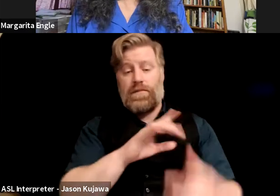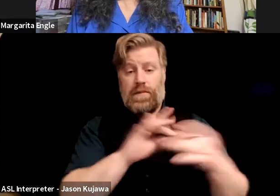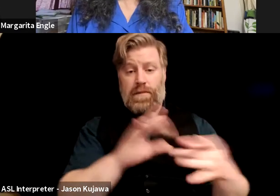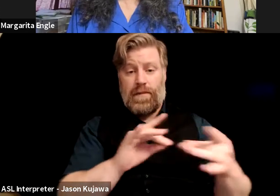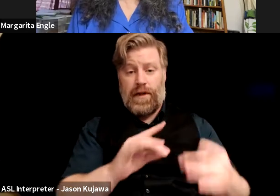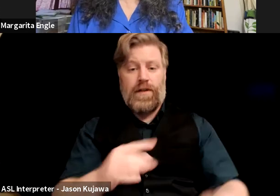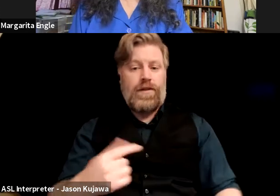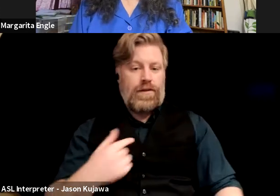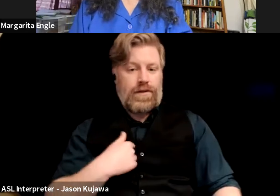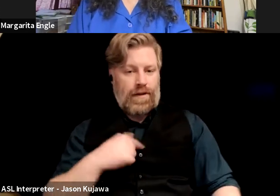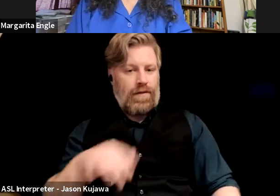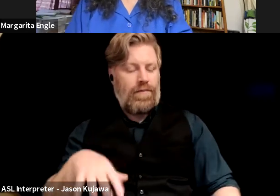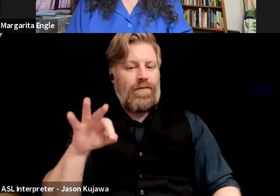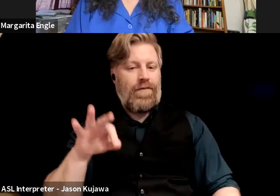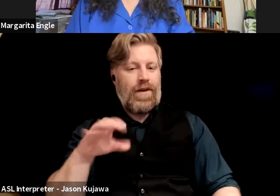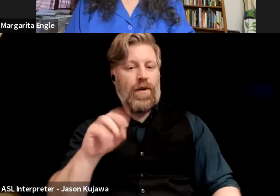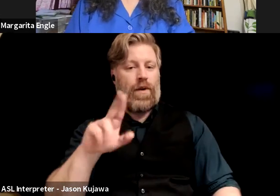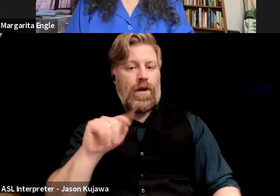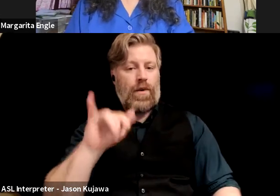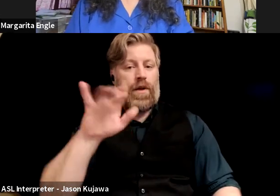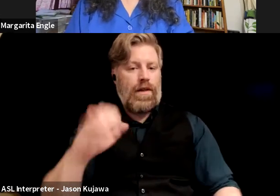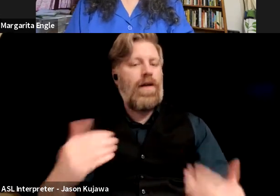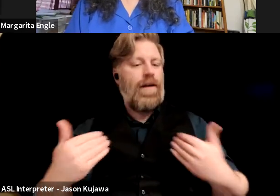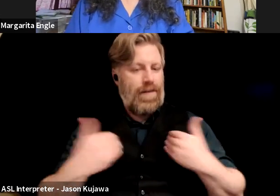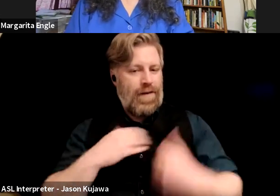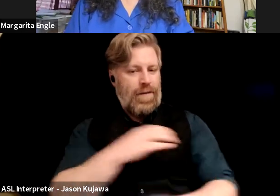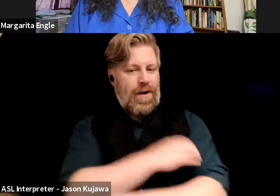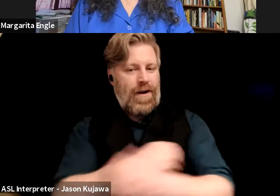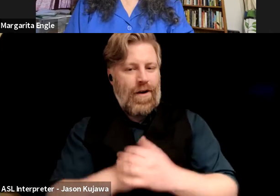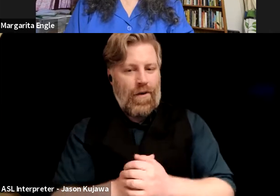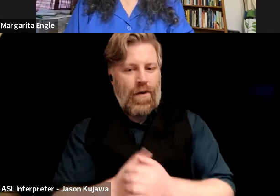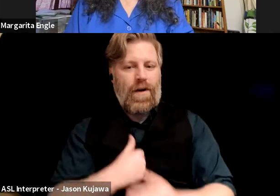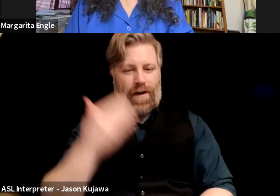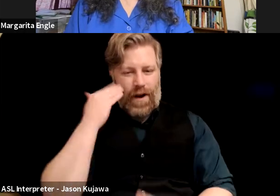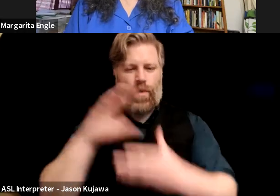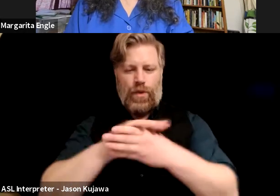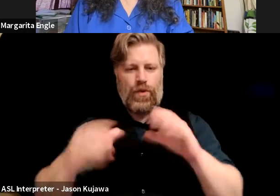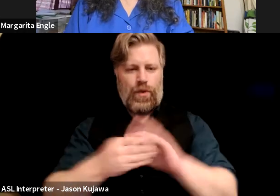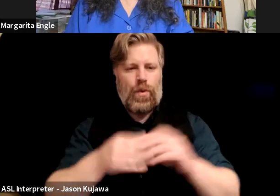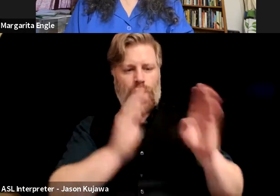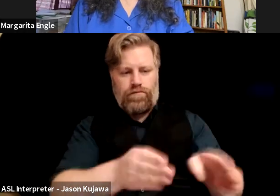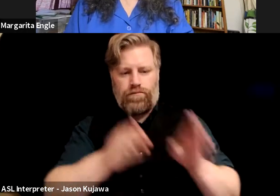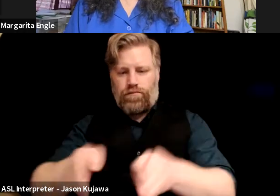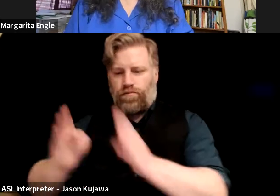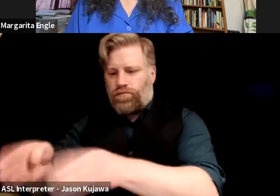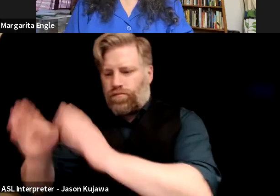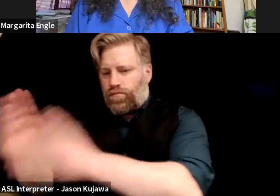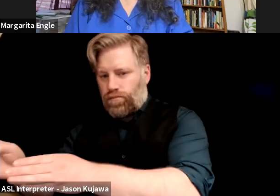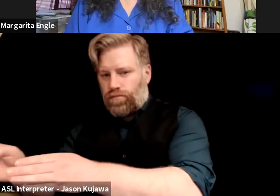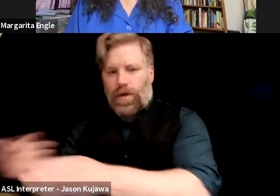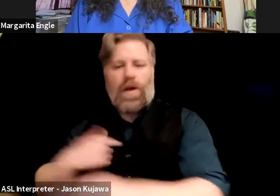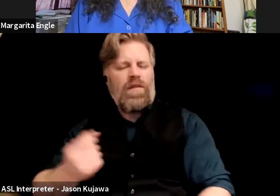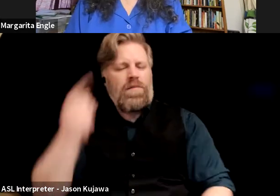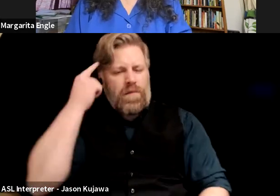outline, uh, the power of finding story beats, these story beats that I knew very well in a picture book, but I did not know in the middle grade novel